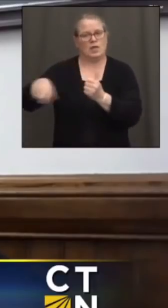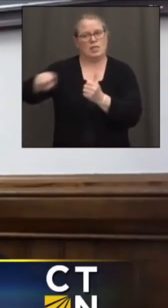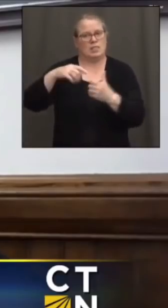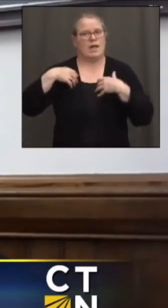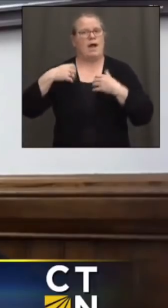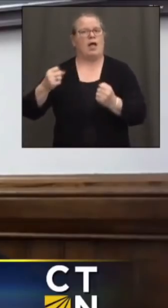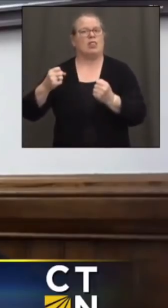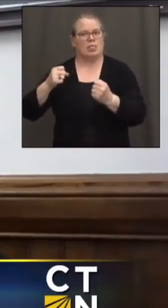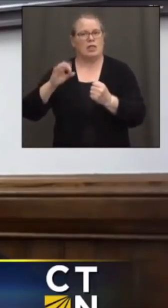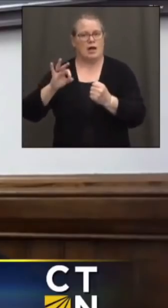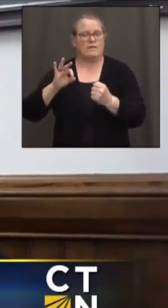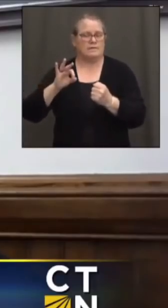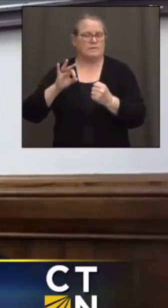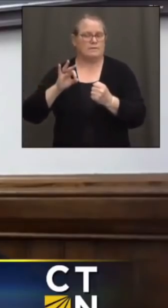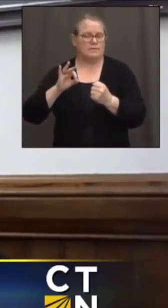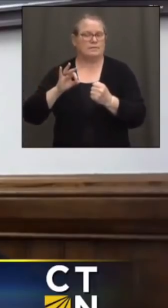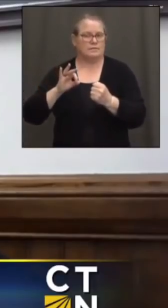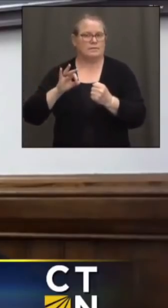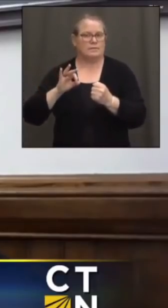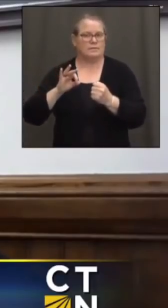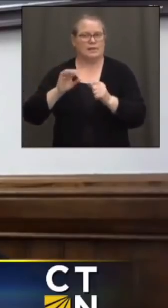What are the actions that the state would take?